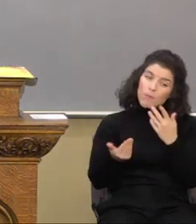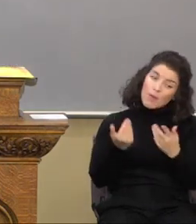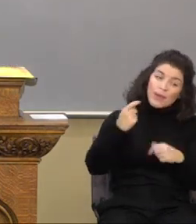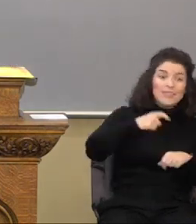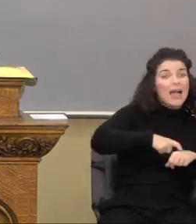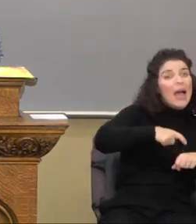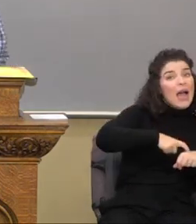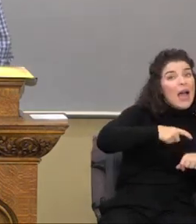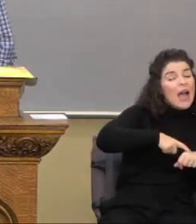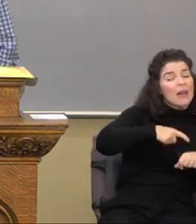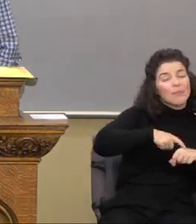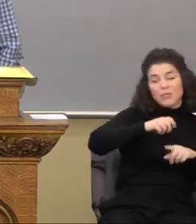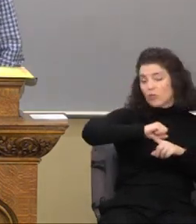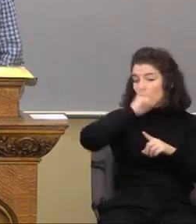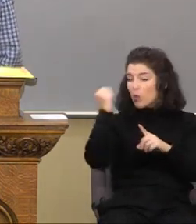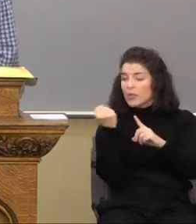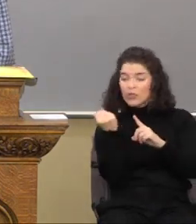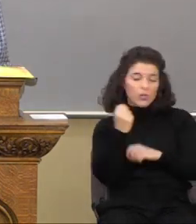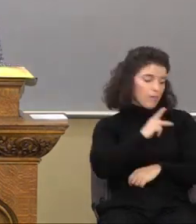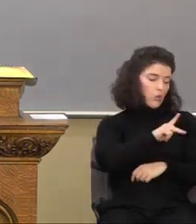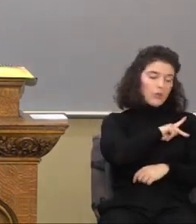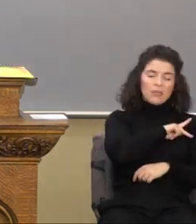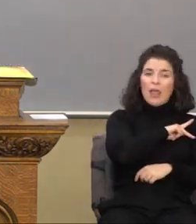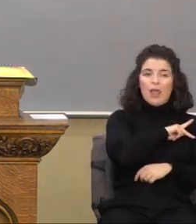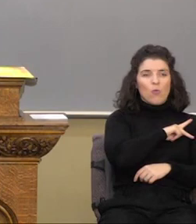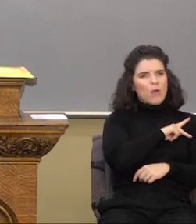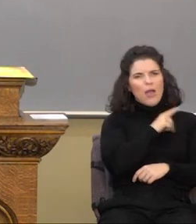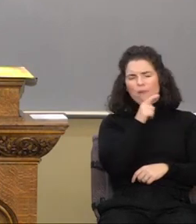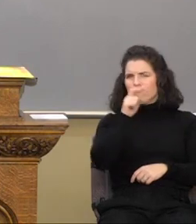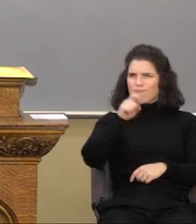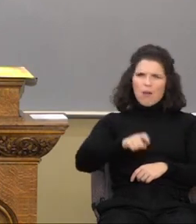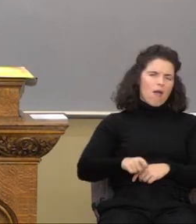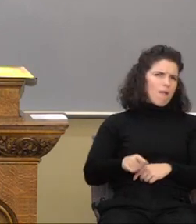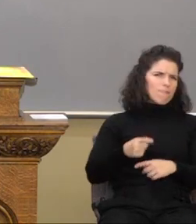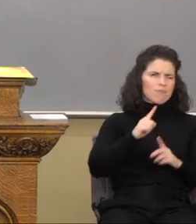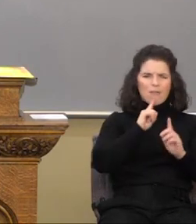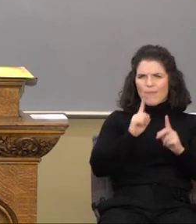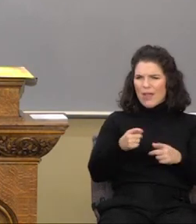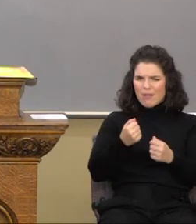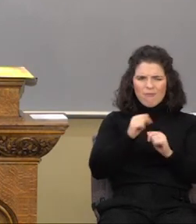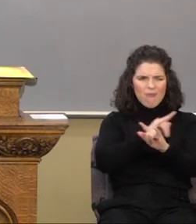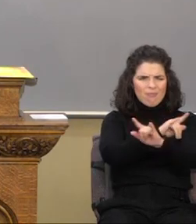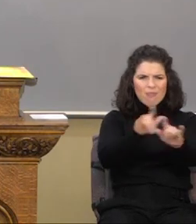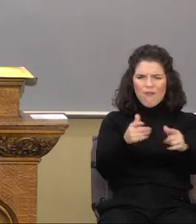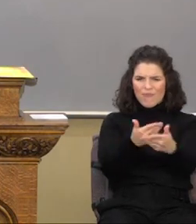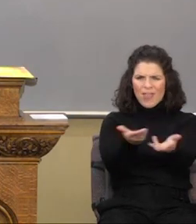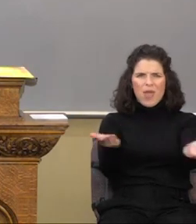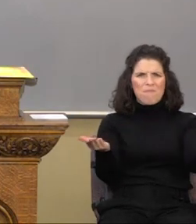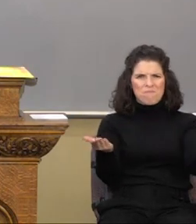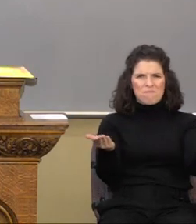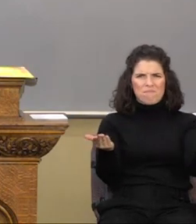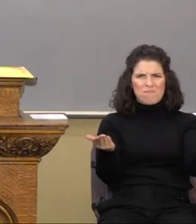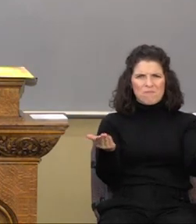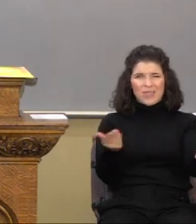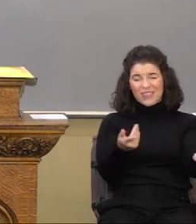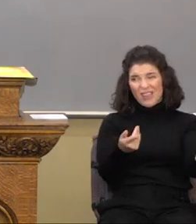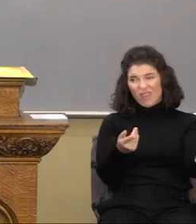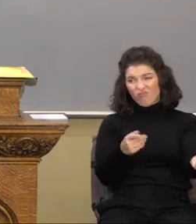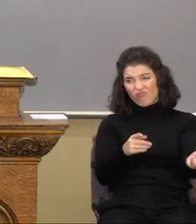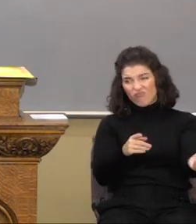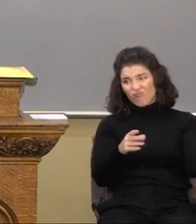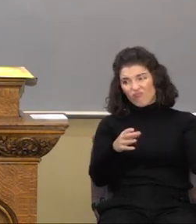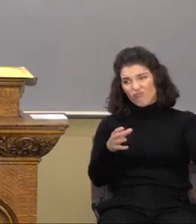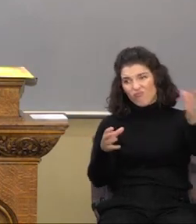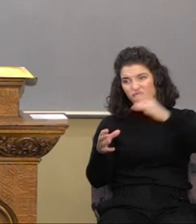and personalities where I'm not obligated to love them because they fall into a different